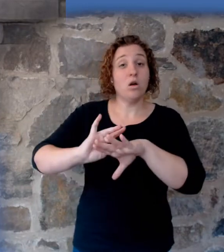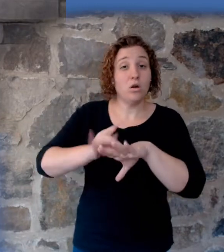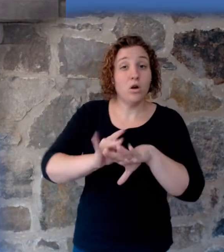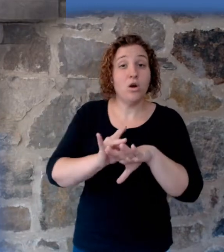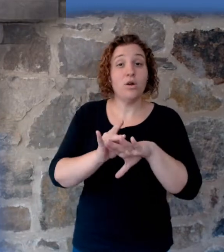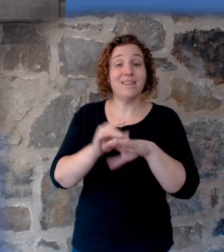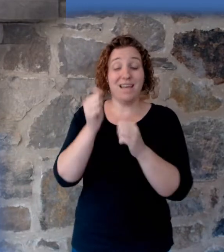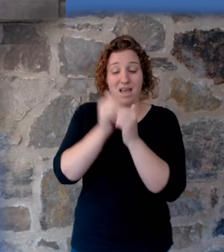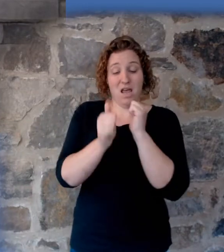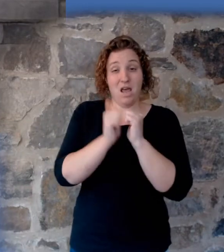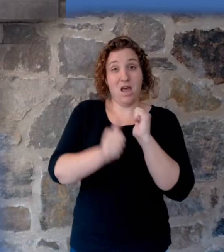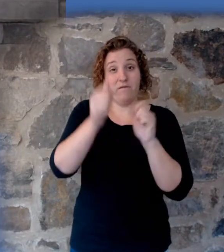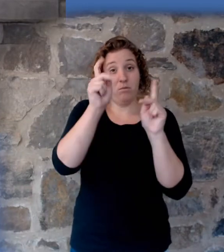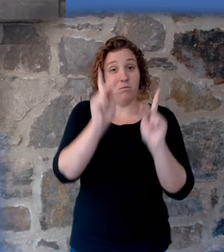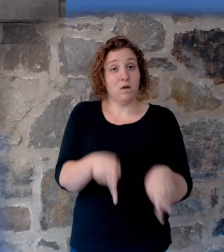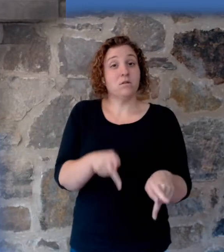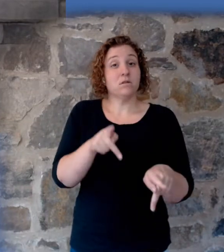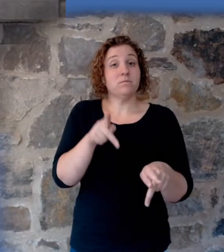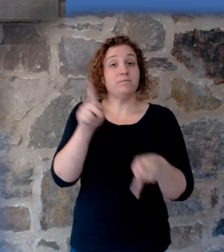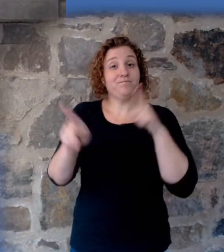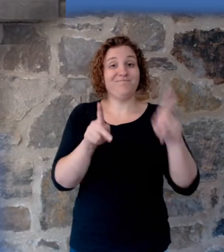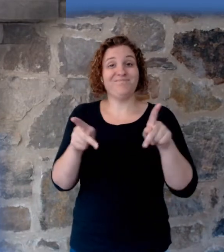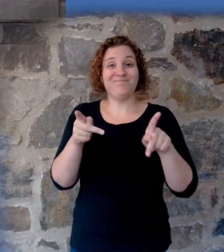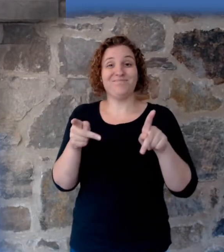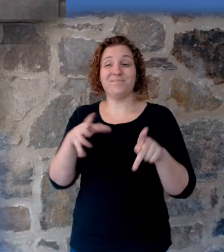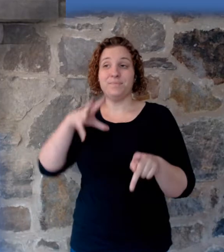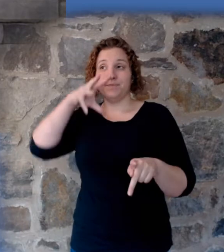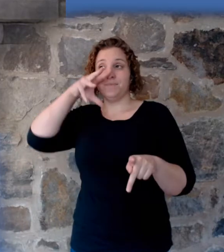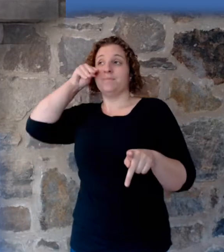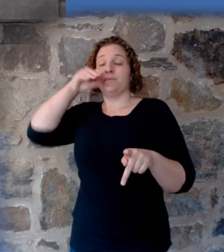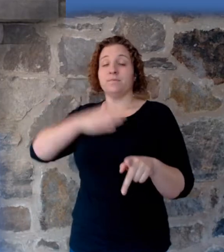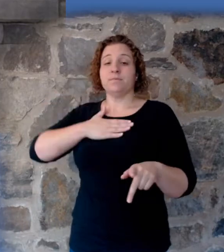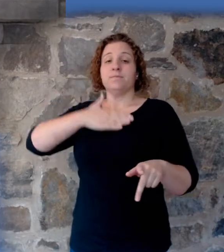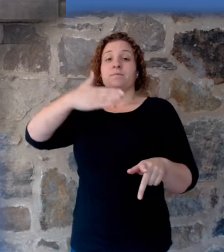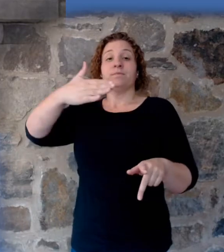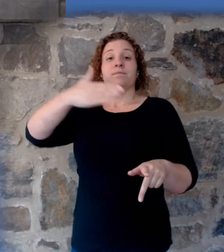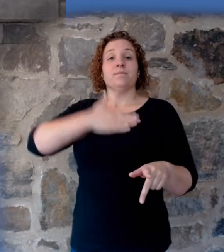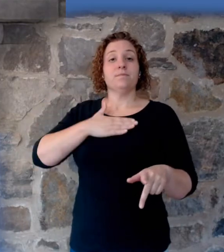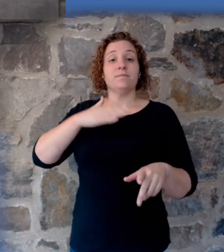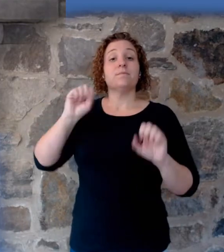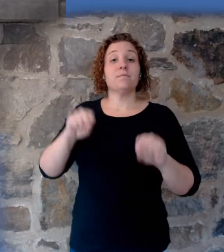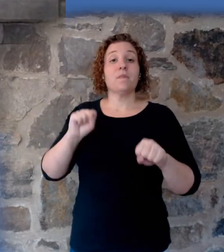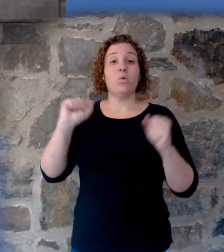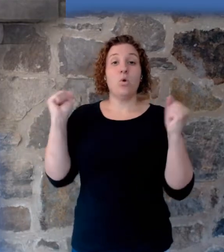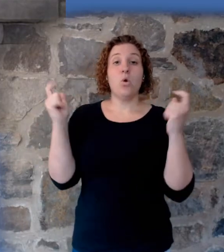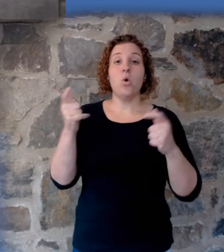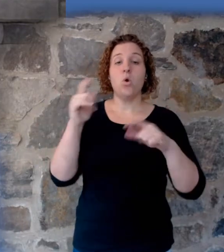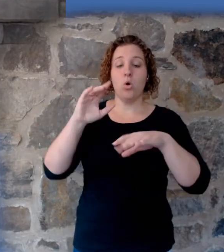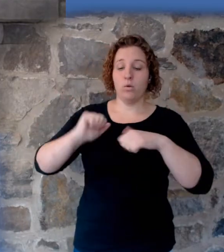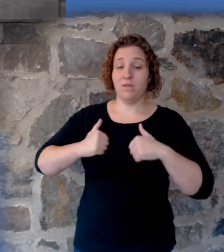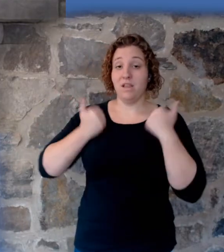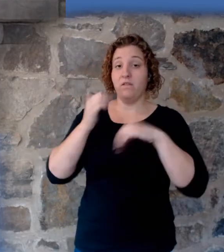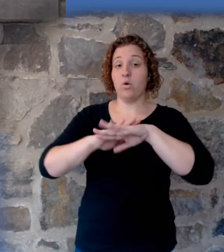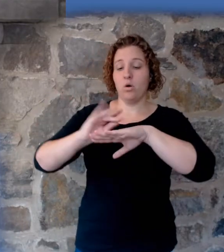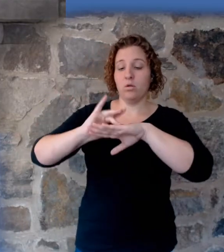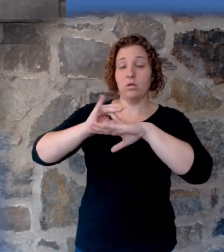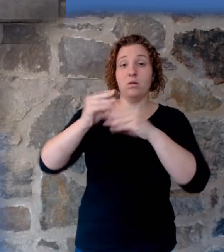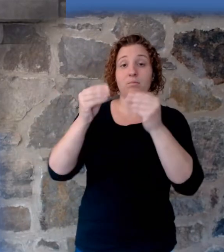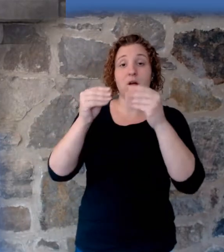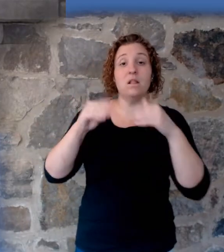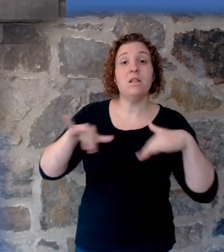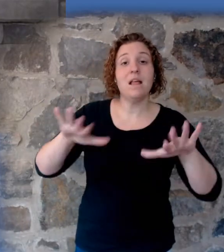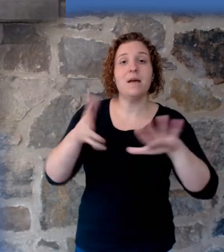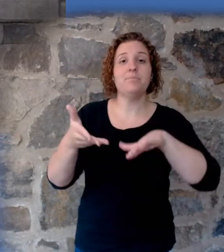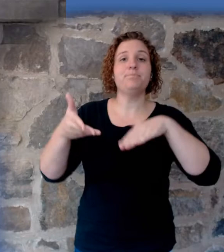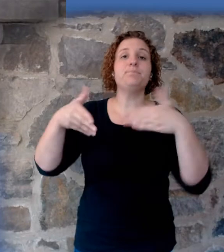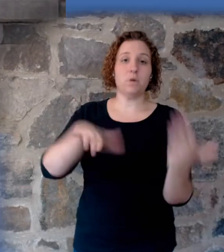and whose nostrils was the breath of life of all that was in the dry land died, and every living substance